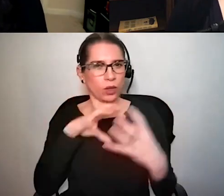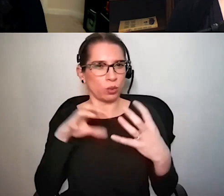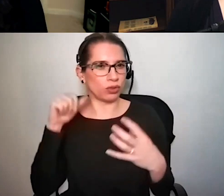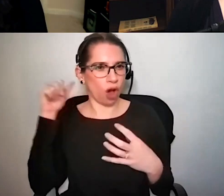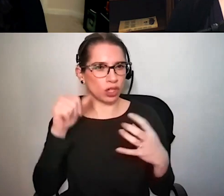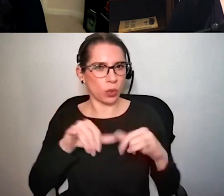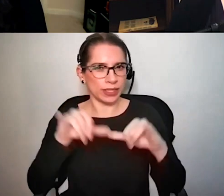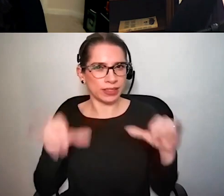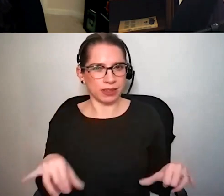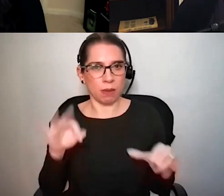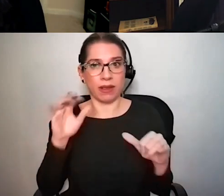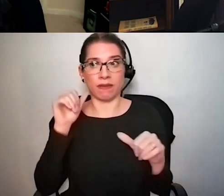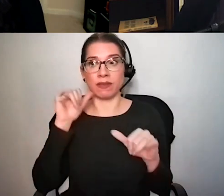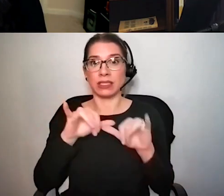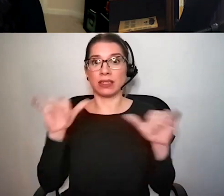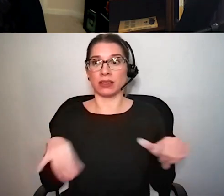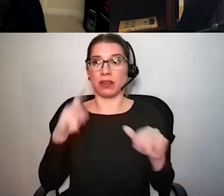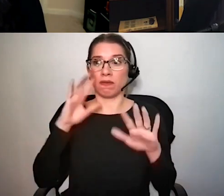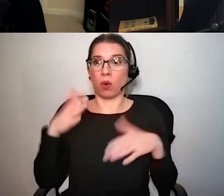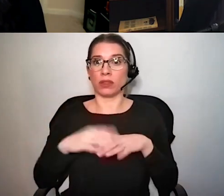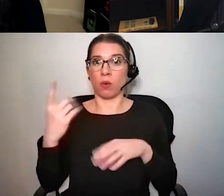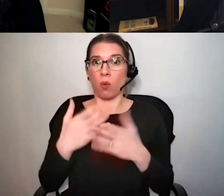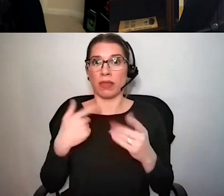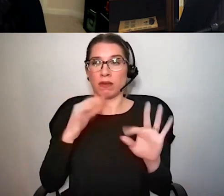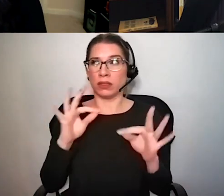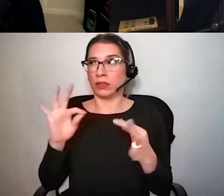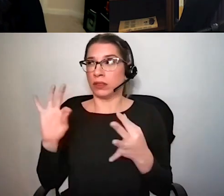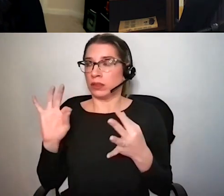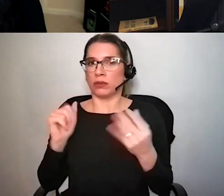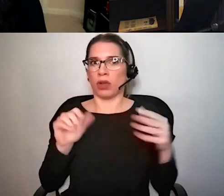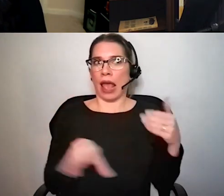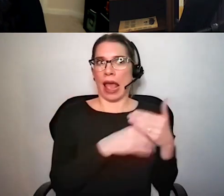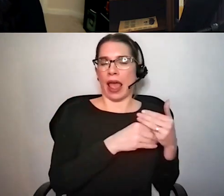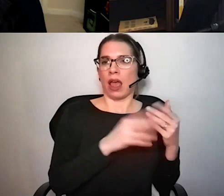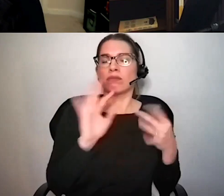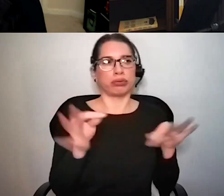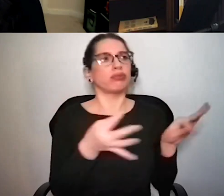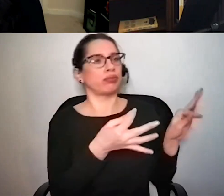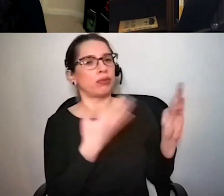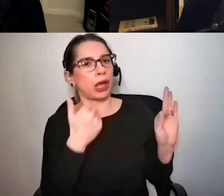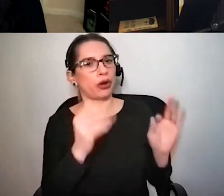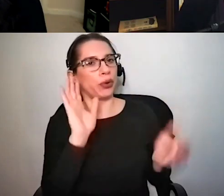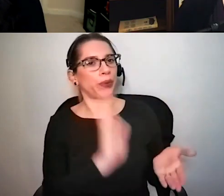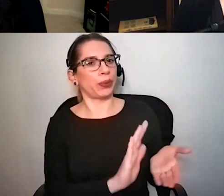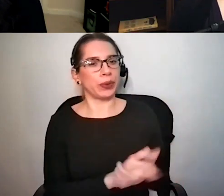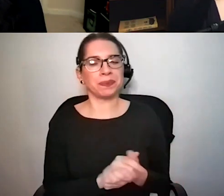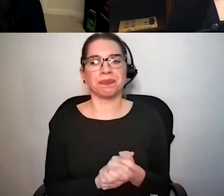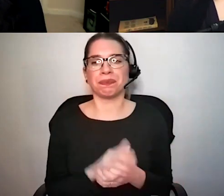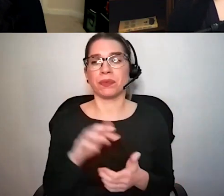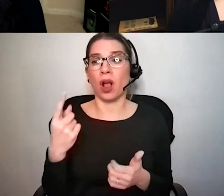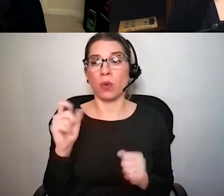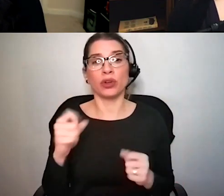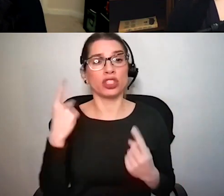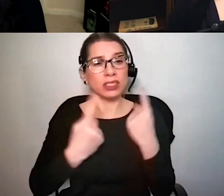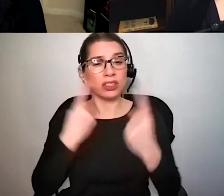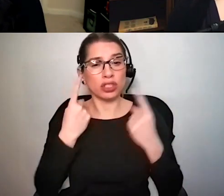but I think one of the other things you could consider is is potentially using kind